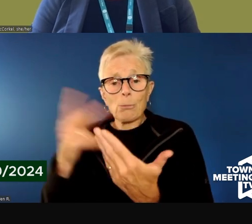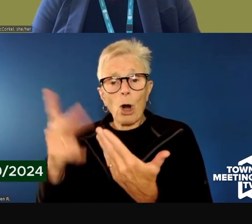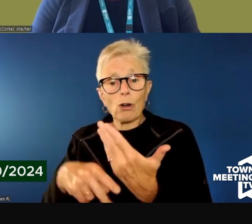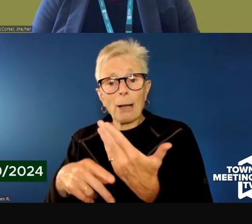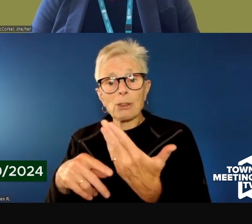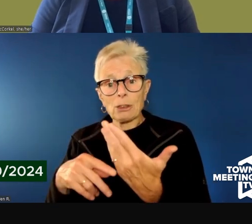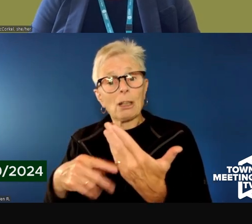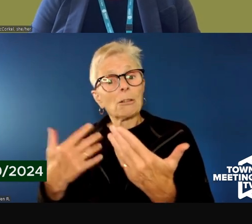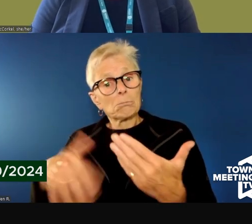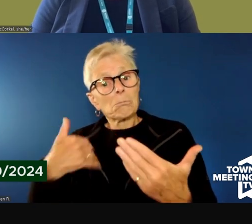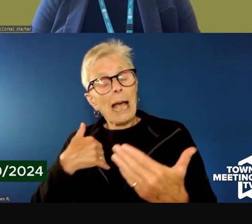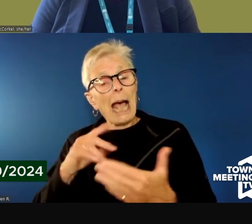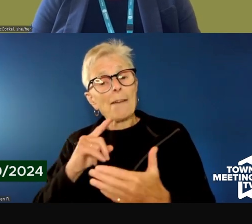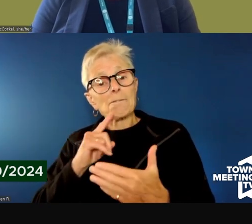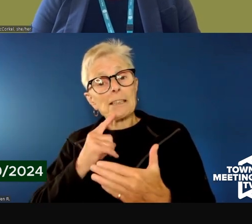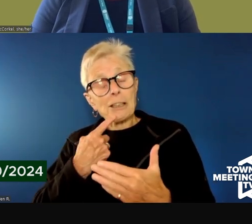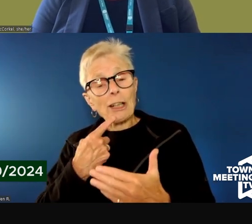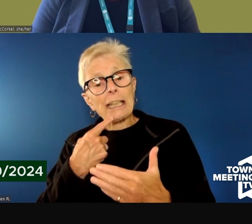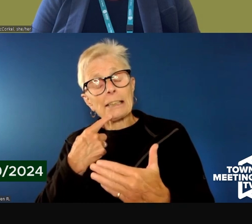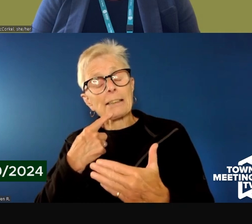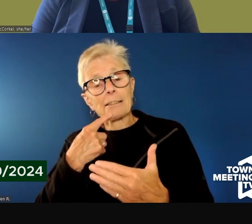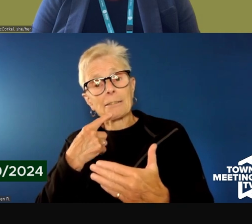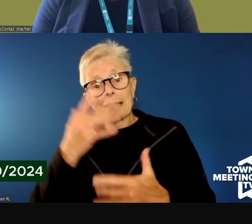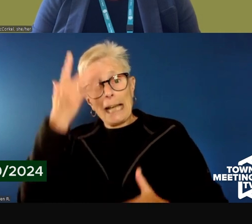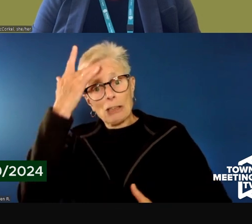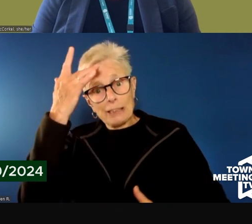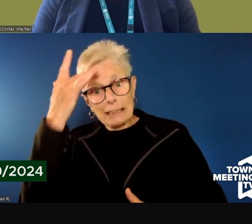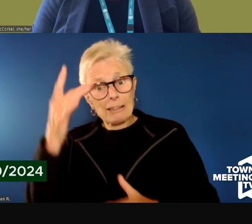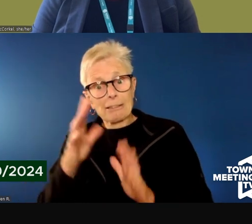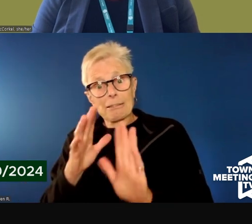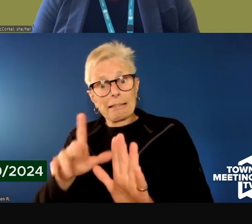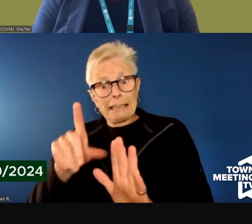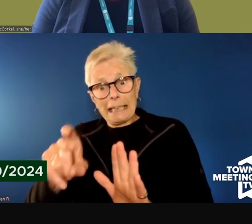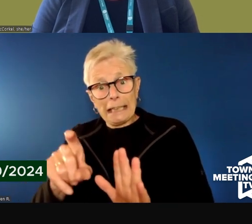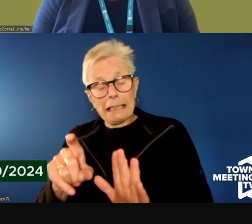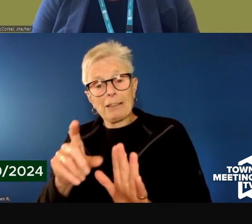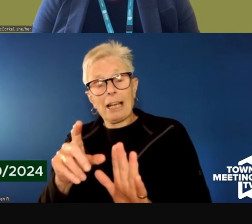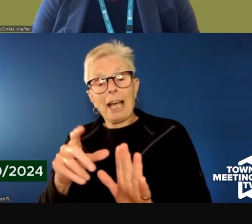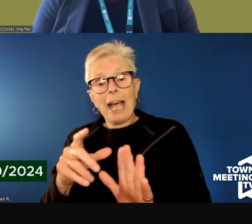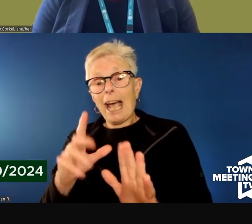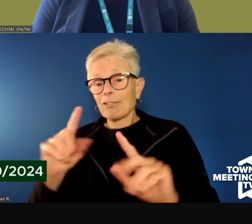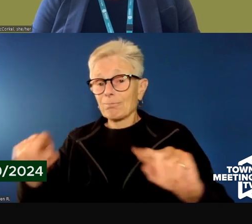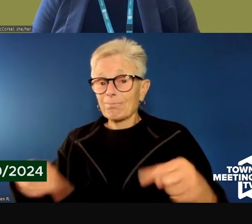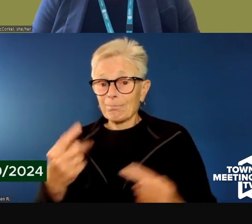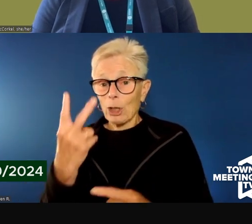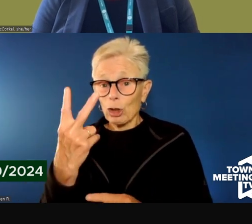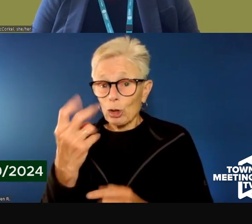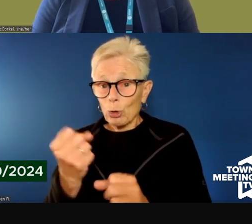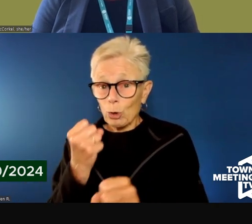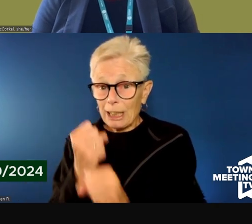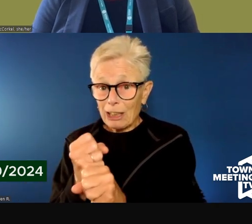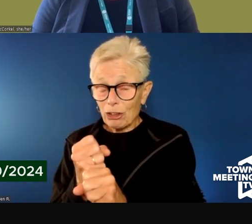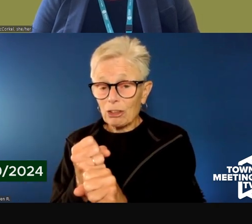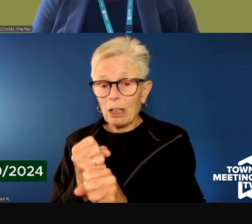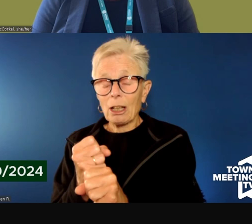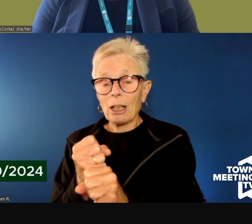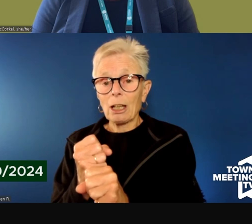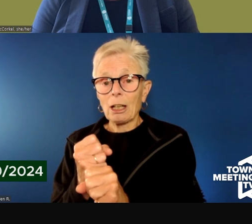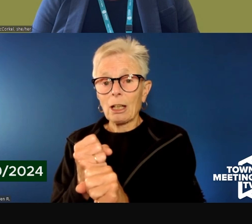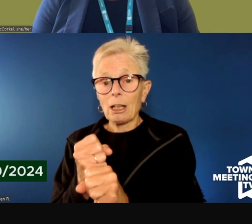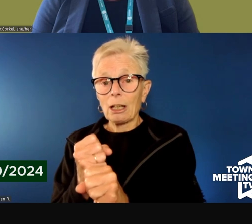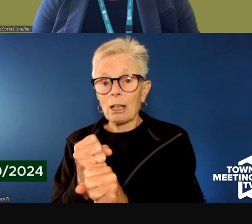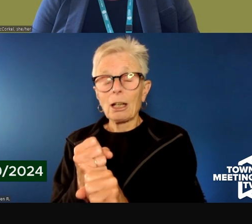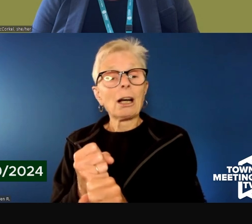significant acute illness that we're treating. And I can tell you in the last two years, there have been exactly